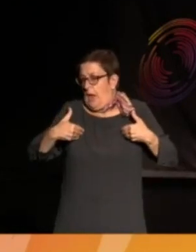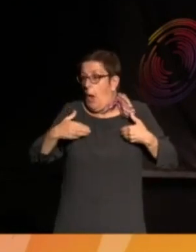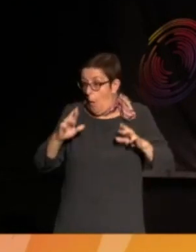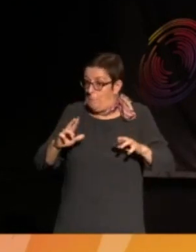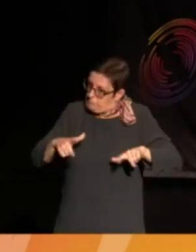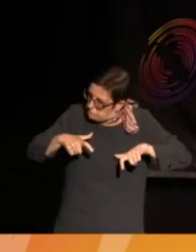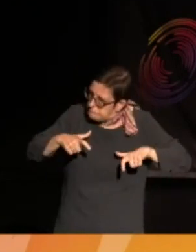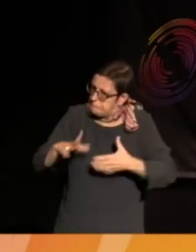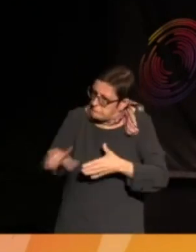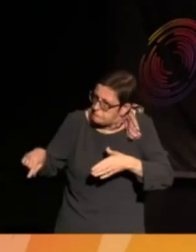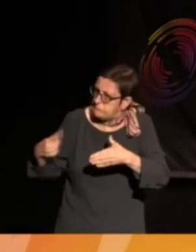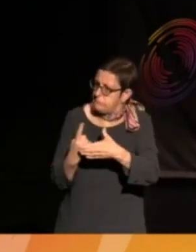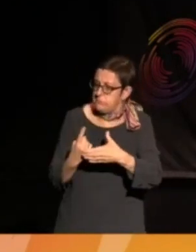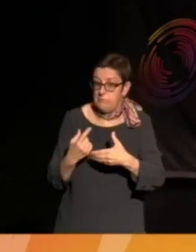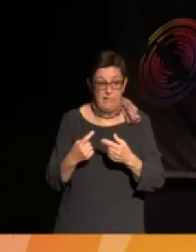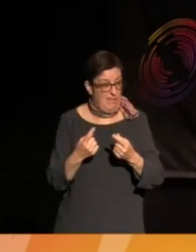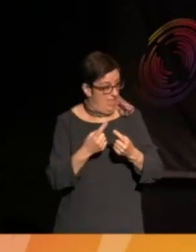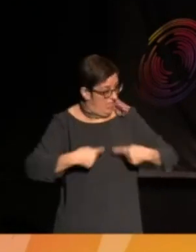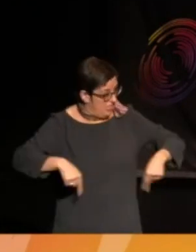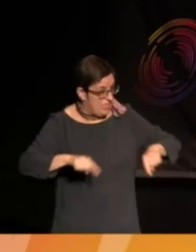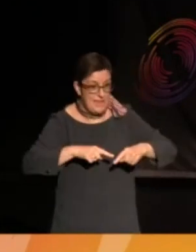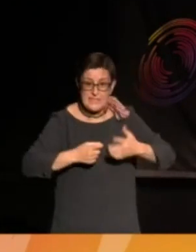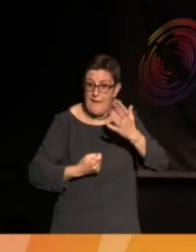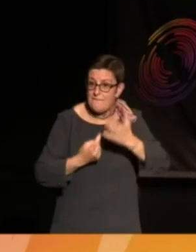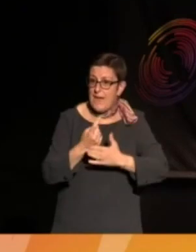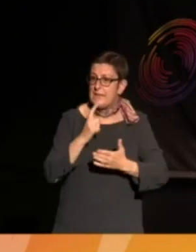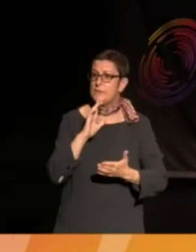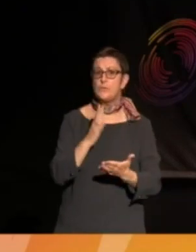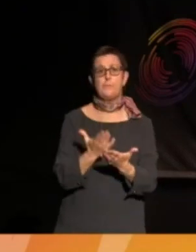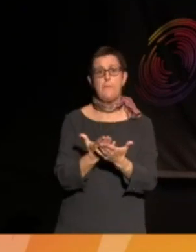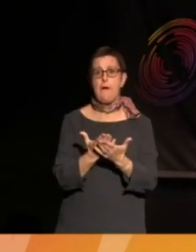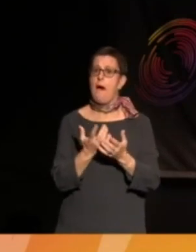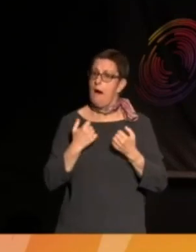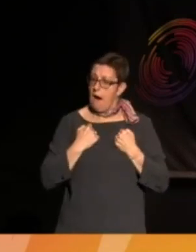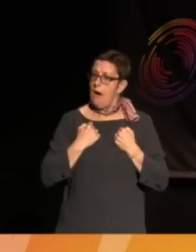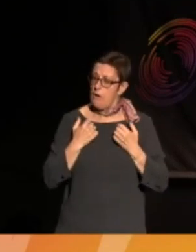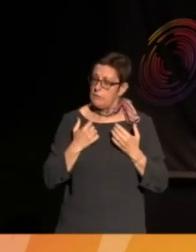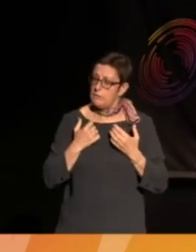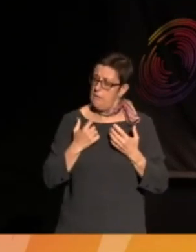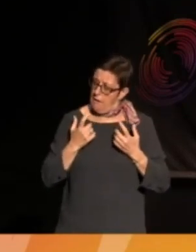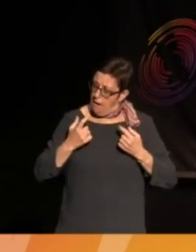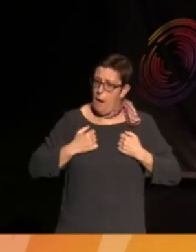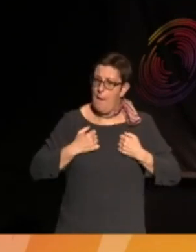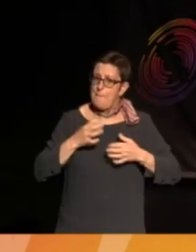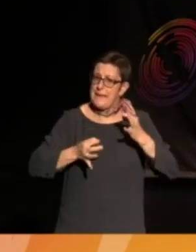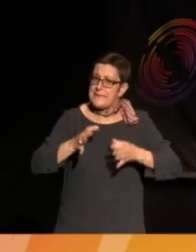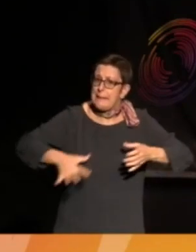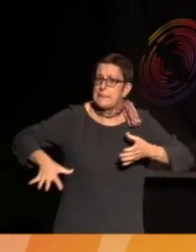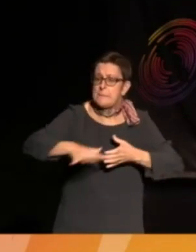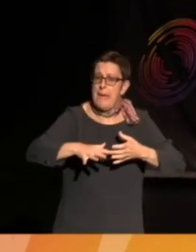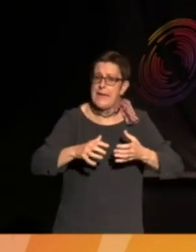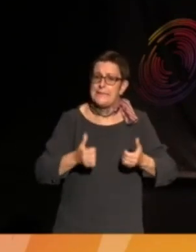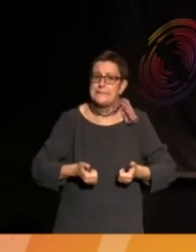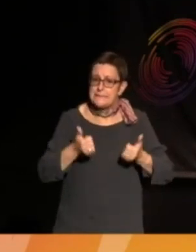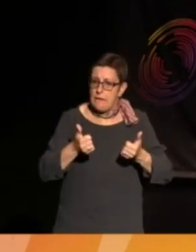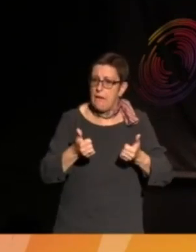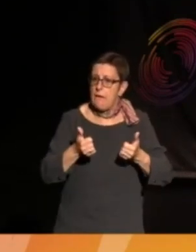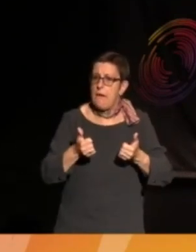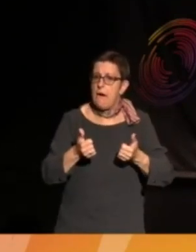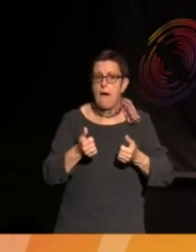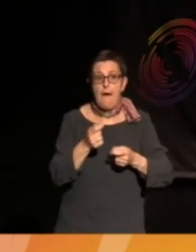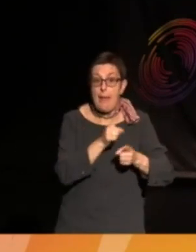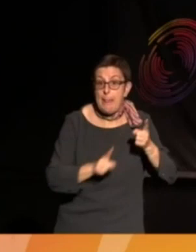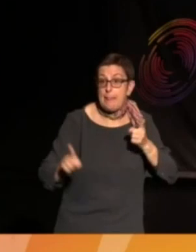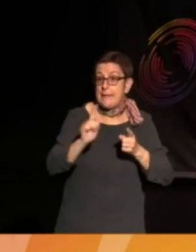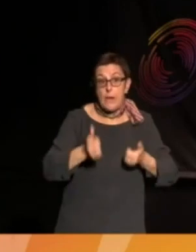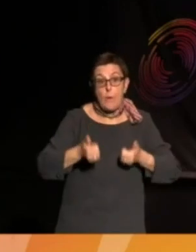you know, things like this are about reclaiming the political space, aren't they? And making it more about, you know, good leaders, I think, in this